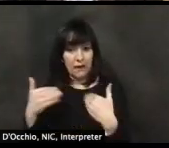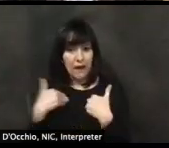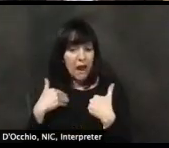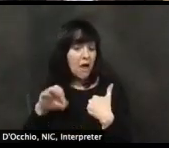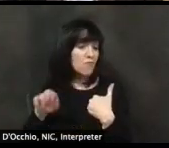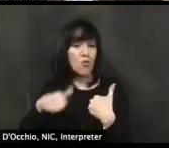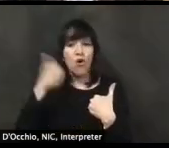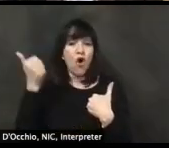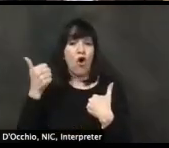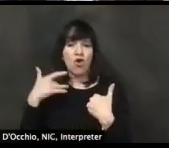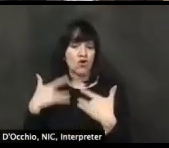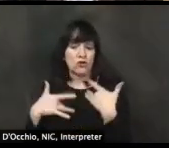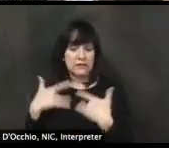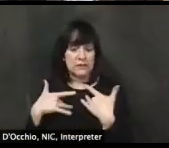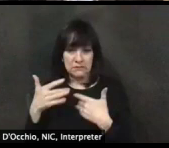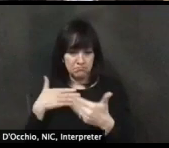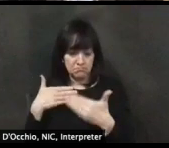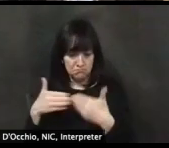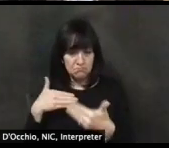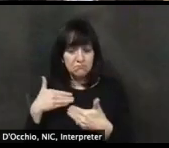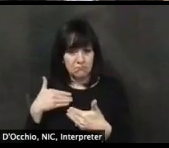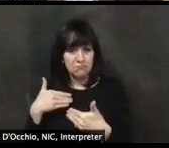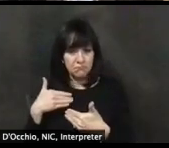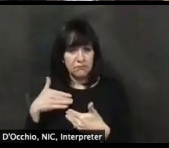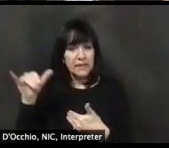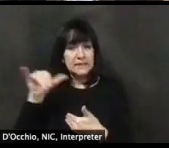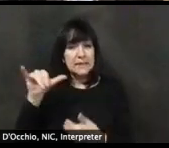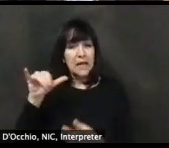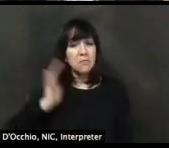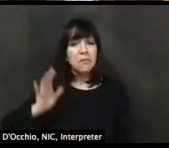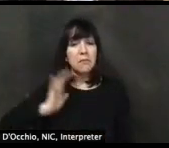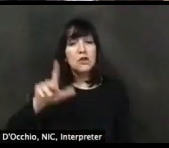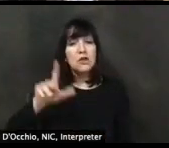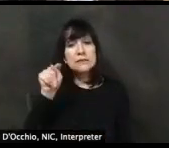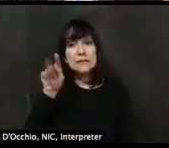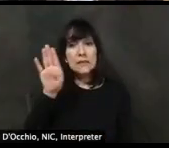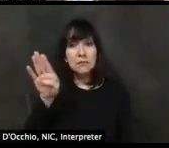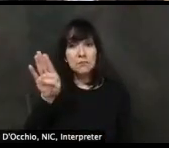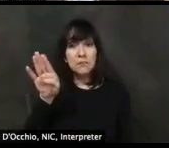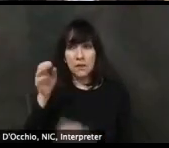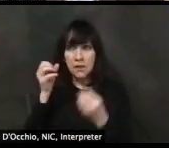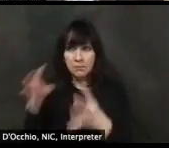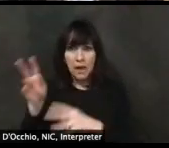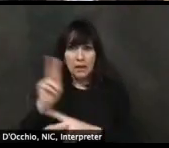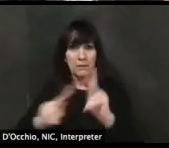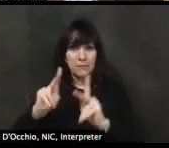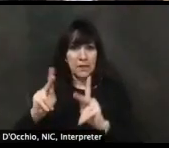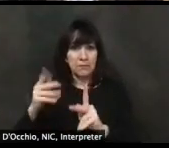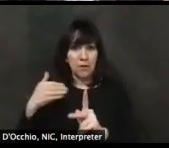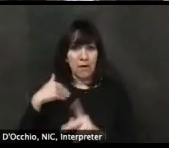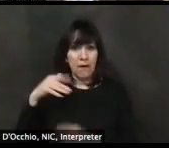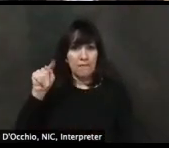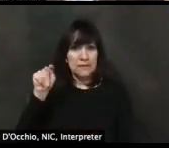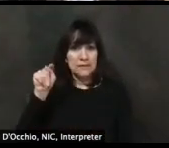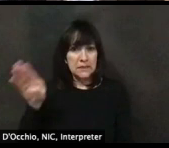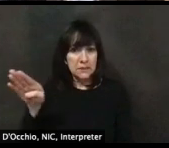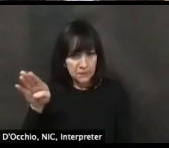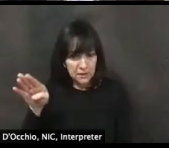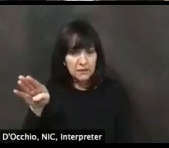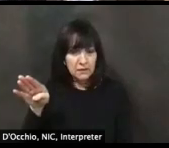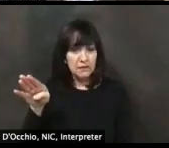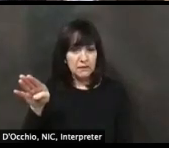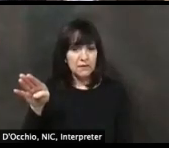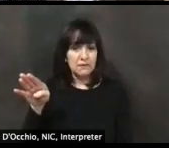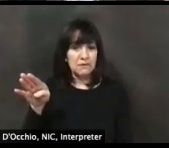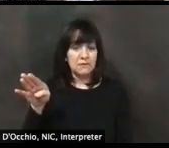out who all their contacts are and we contact them and we test them and we give them treatment. Well, since we don't